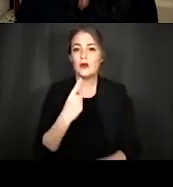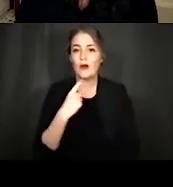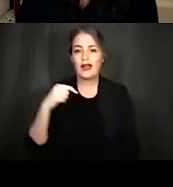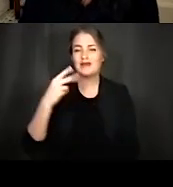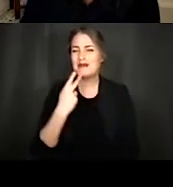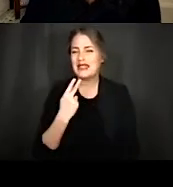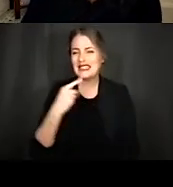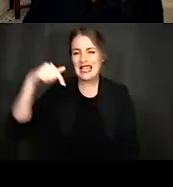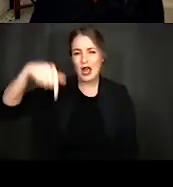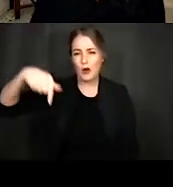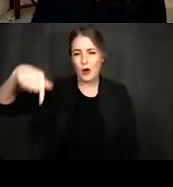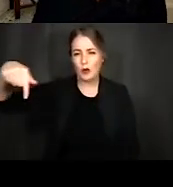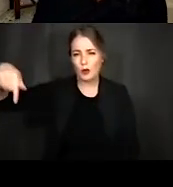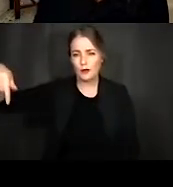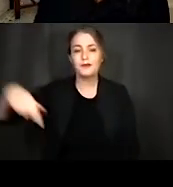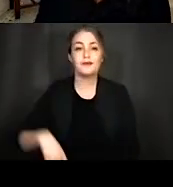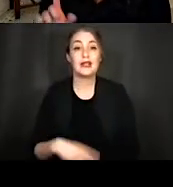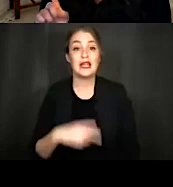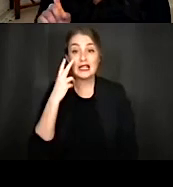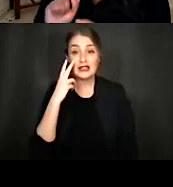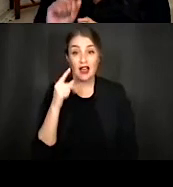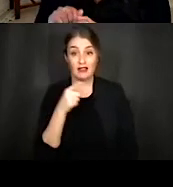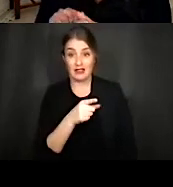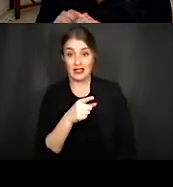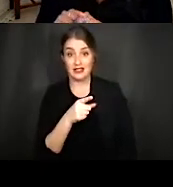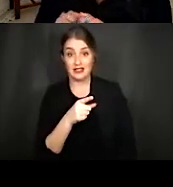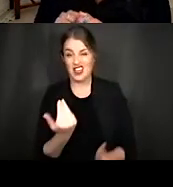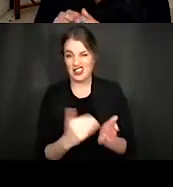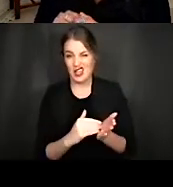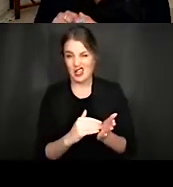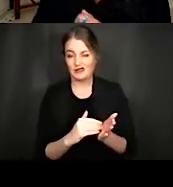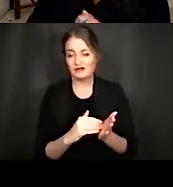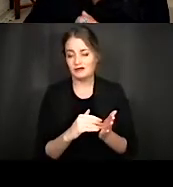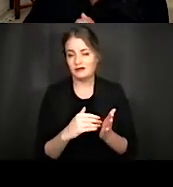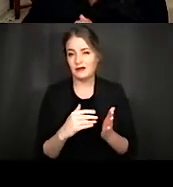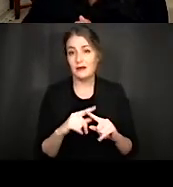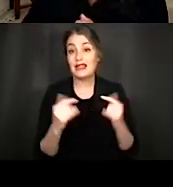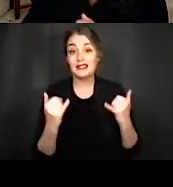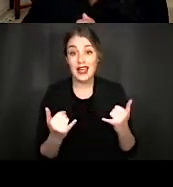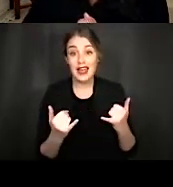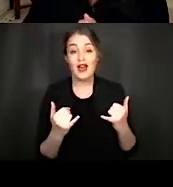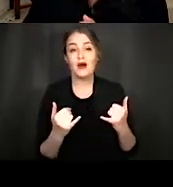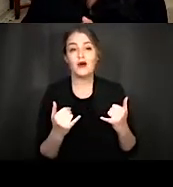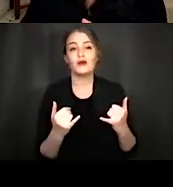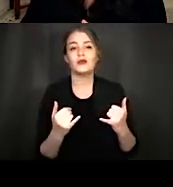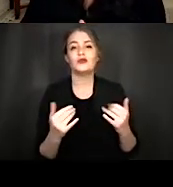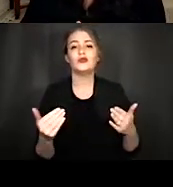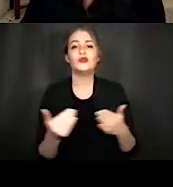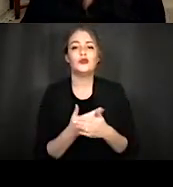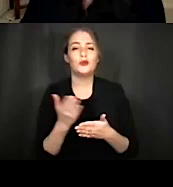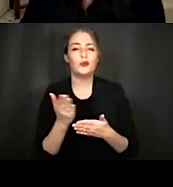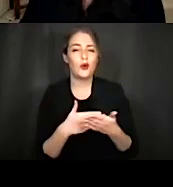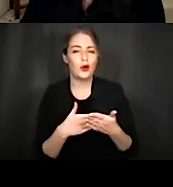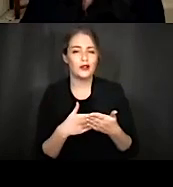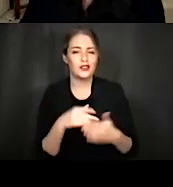So we also saw this diagram earlier, but now I want to draw your attention to a new portion of the